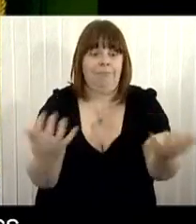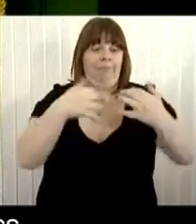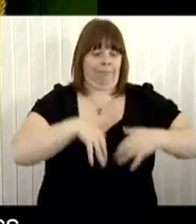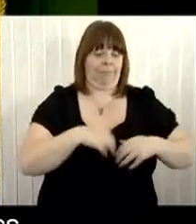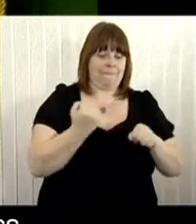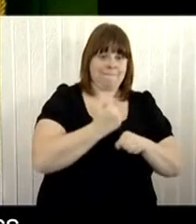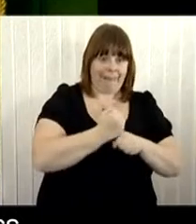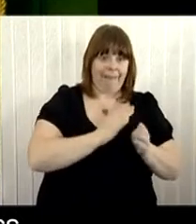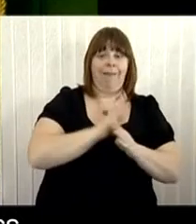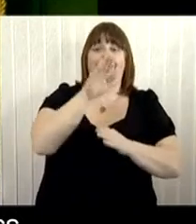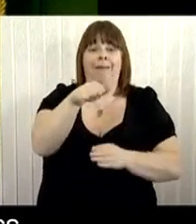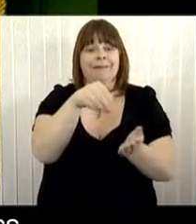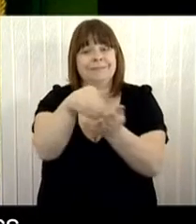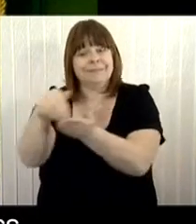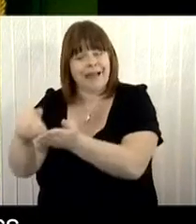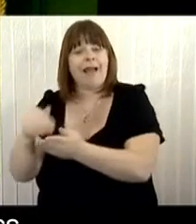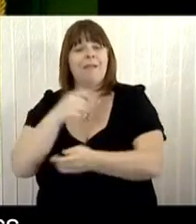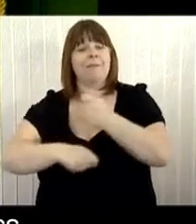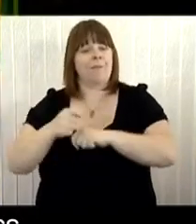Oh, it's a very profitable business.